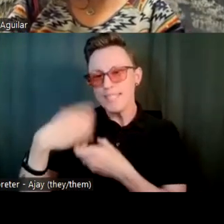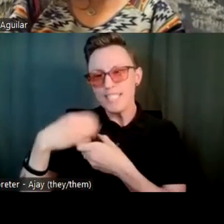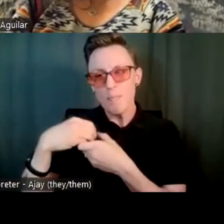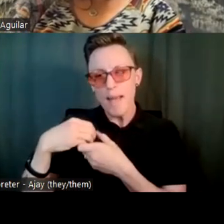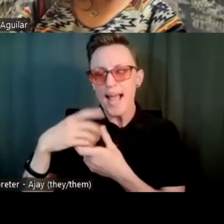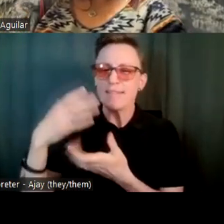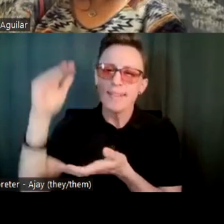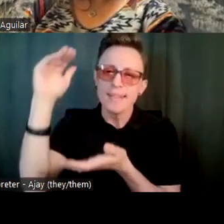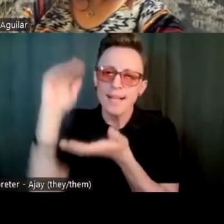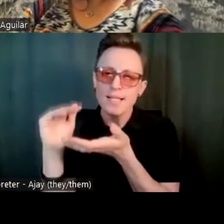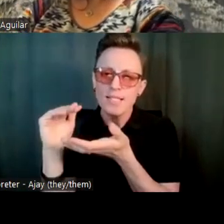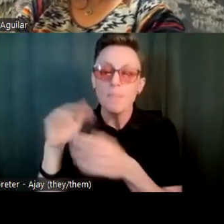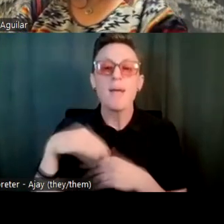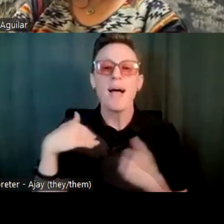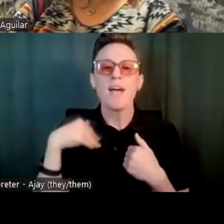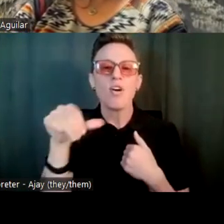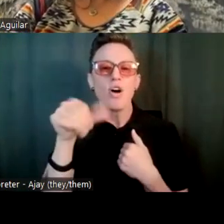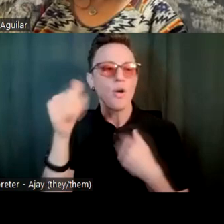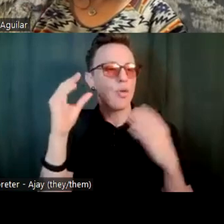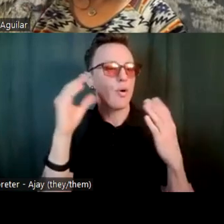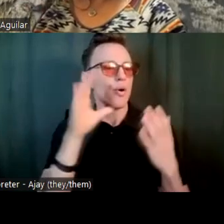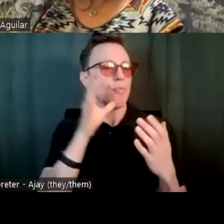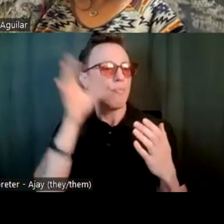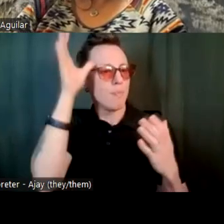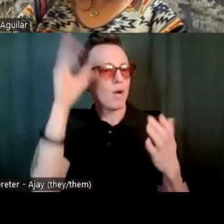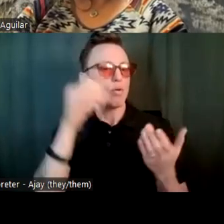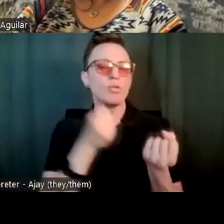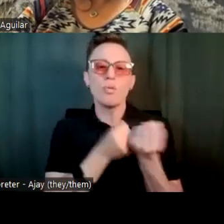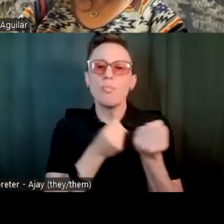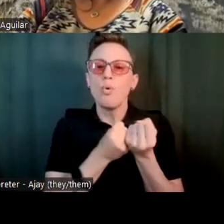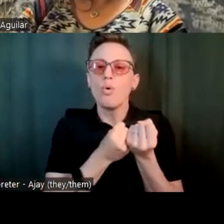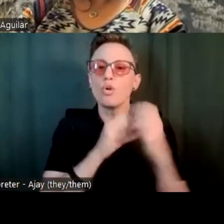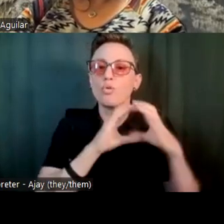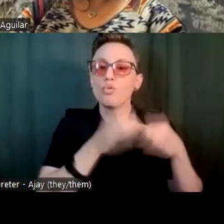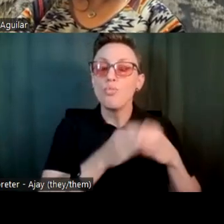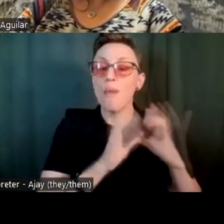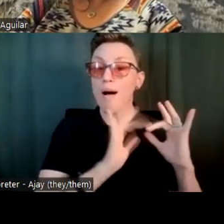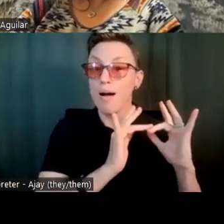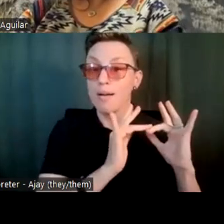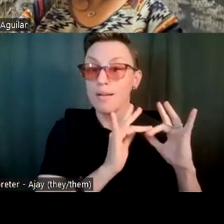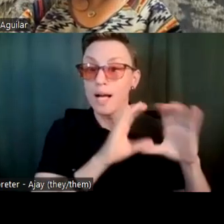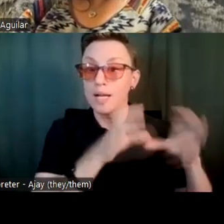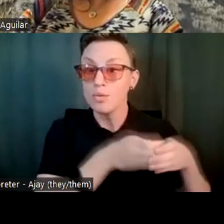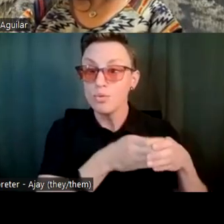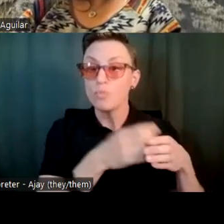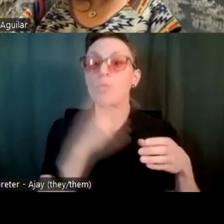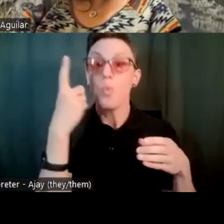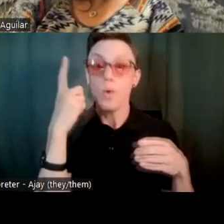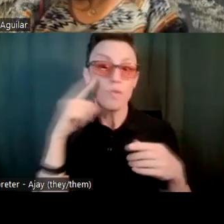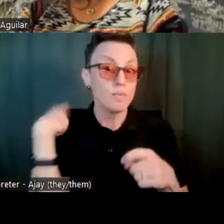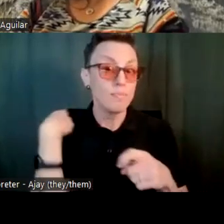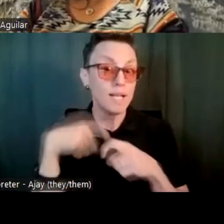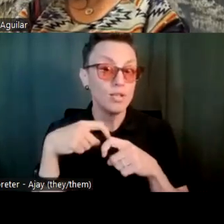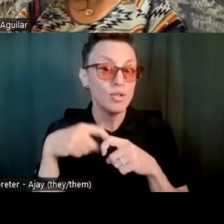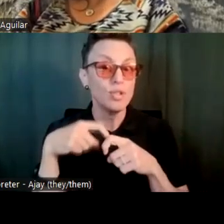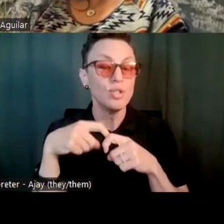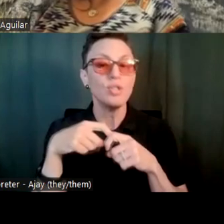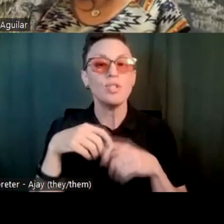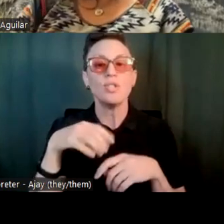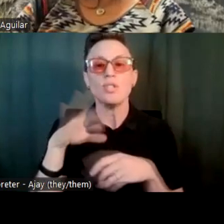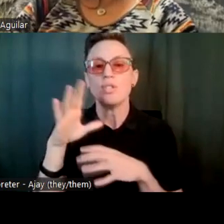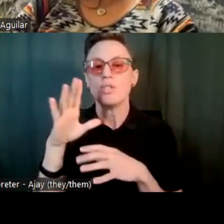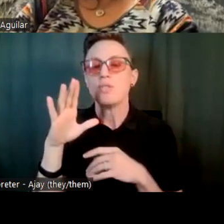are parent support groups that exist online, including, um, one in Spanish, El Grupo Vida. Um,